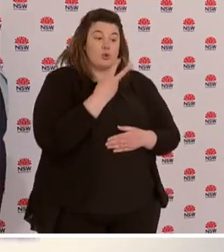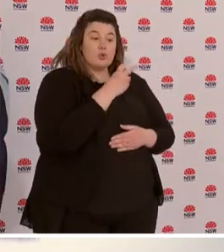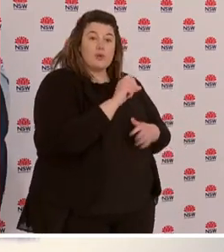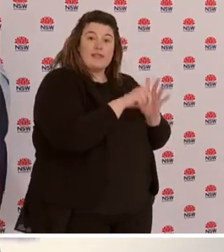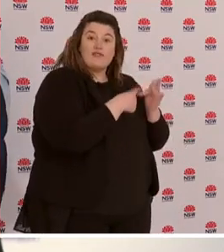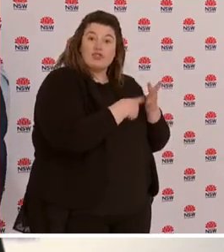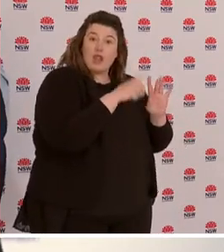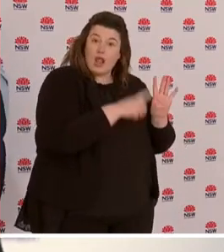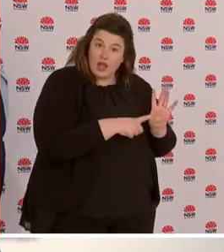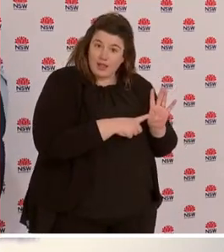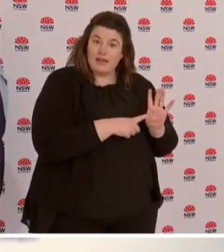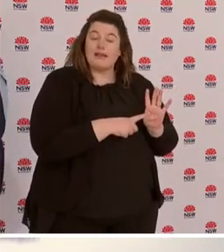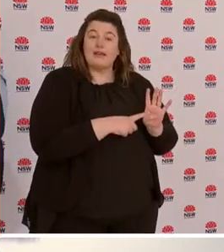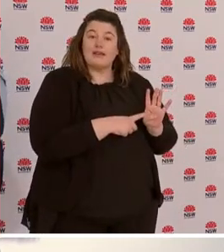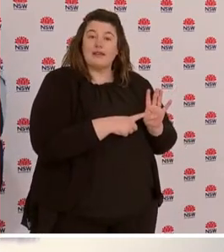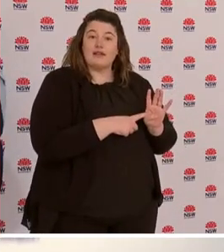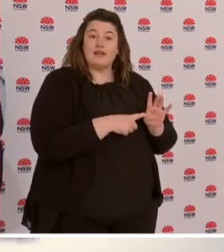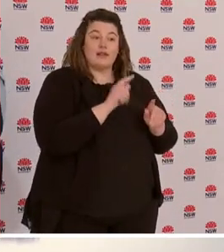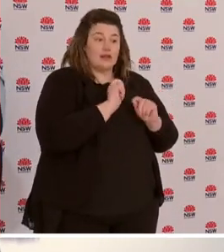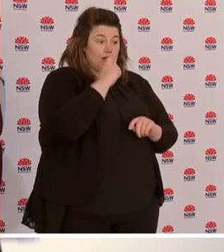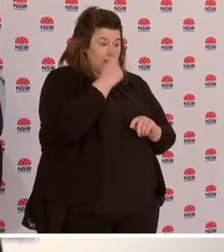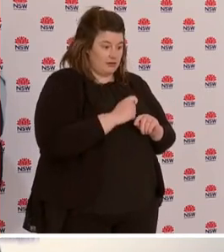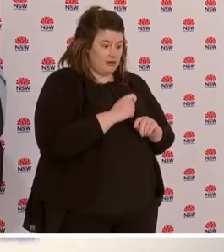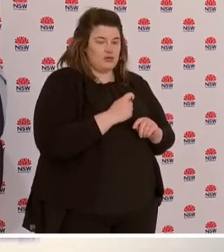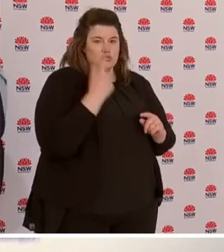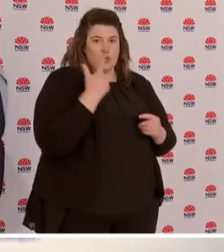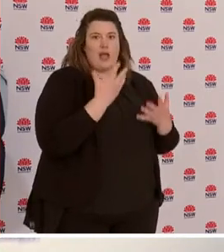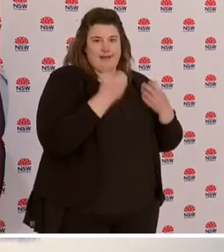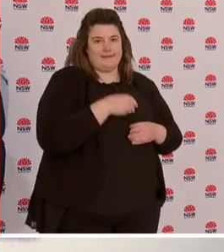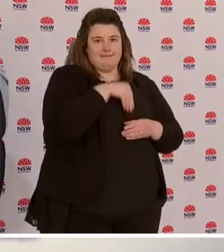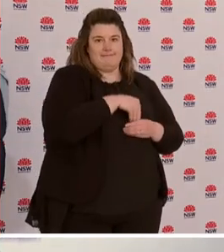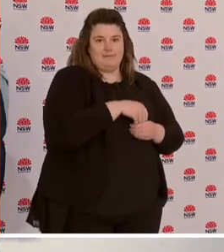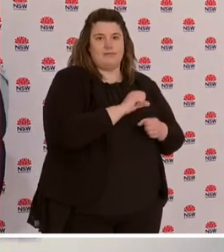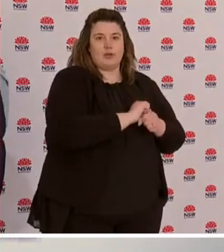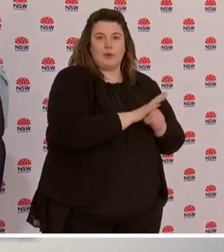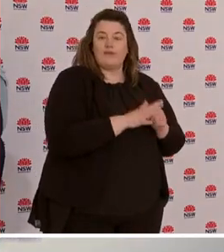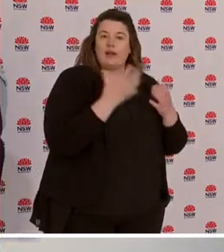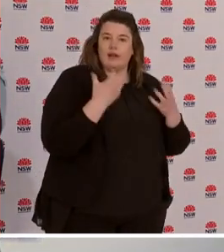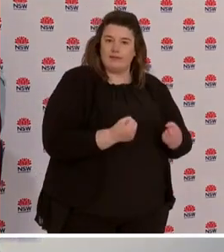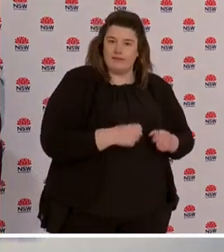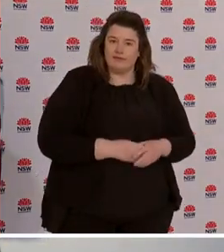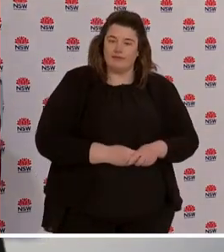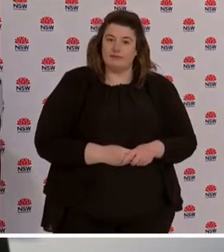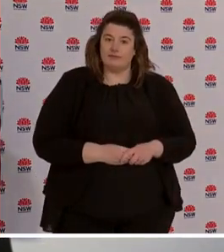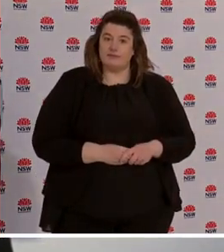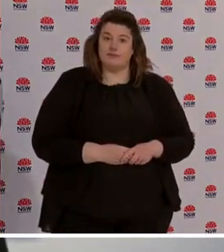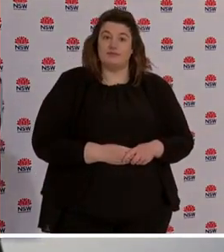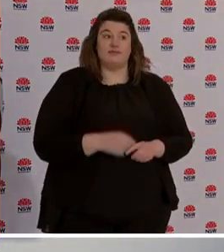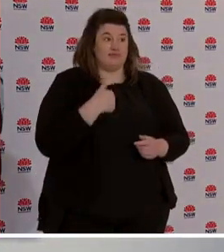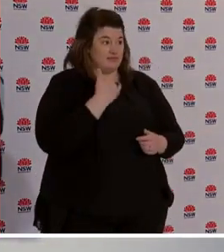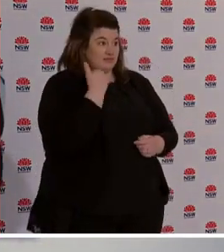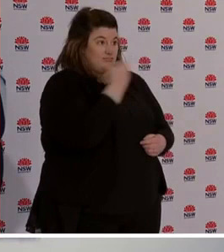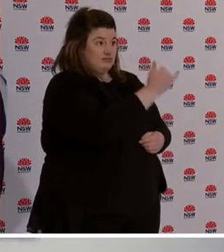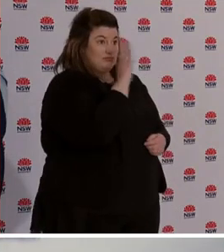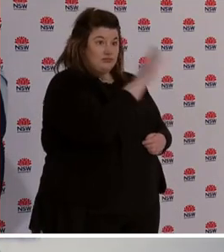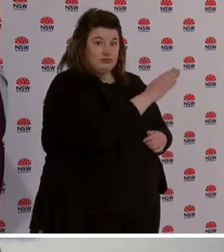advised that the swab was in fact positive and following a whole genome sequencing tests. The case was immediately contacted and interviewed further